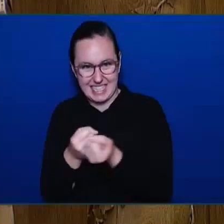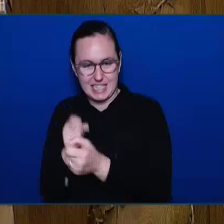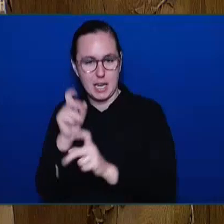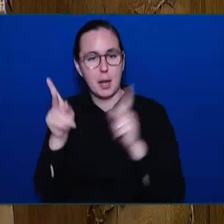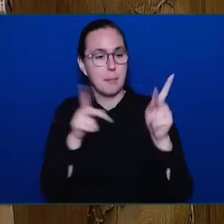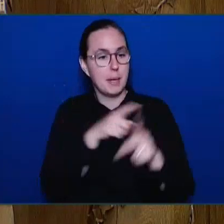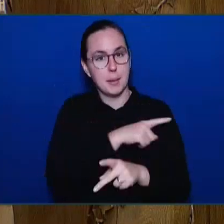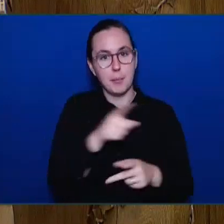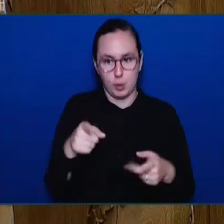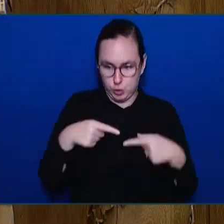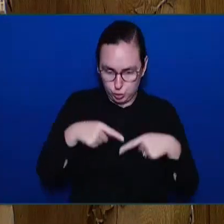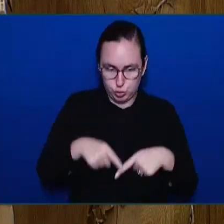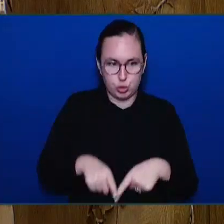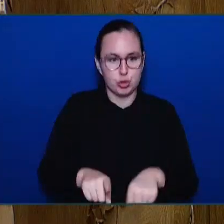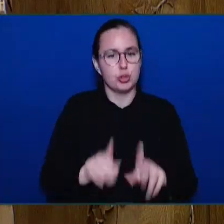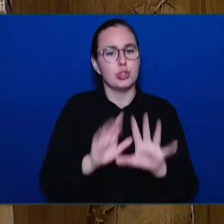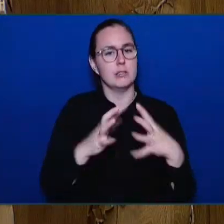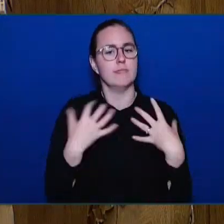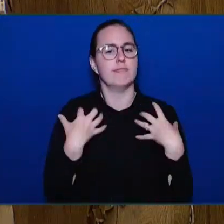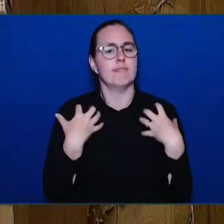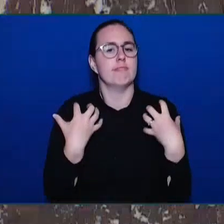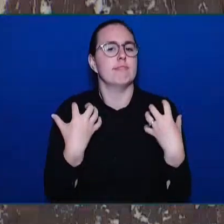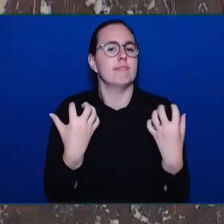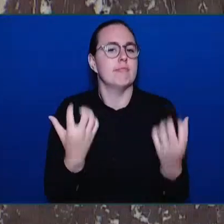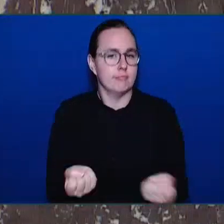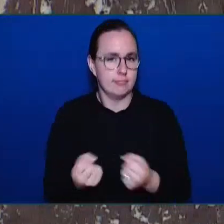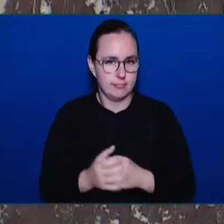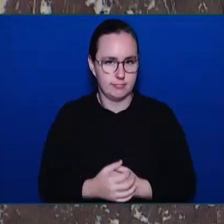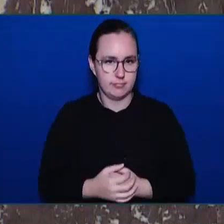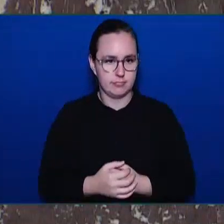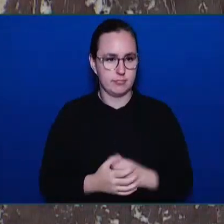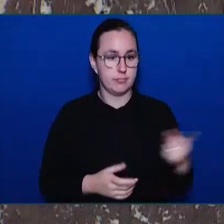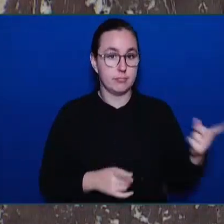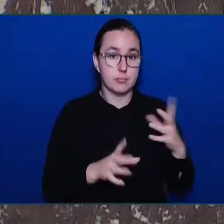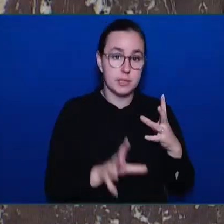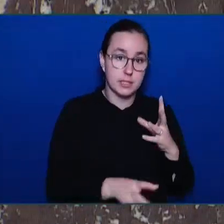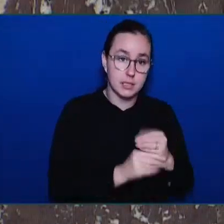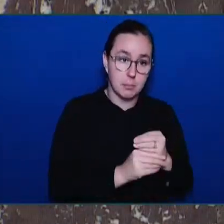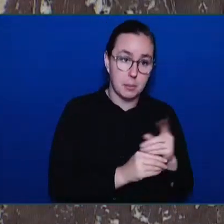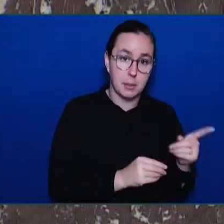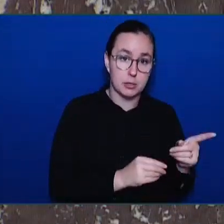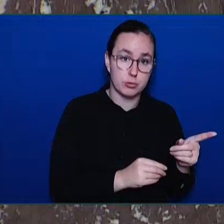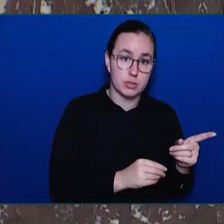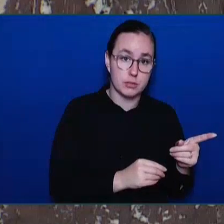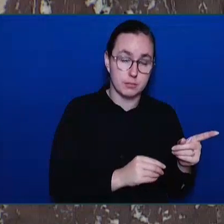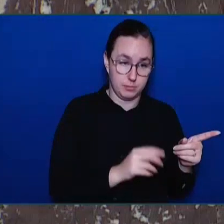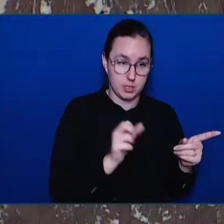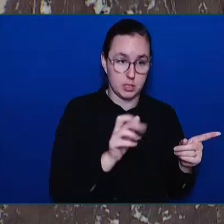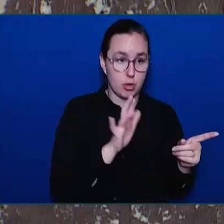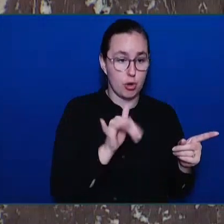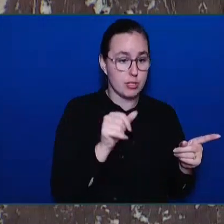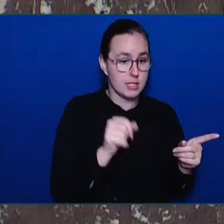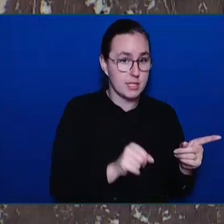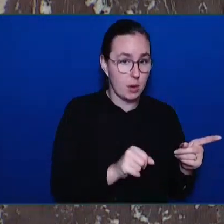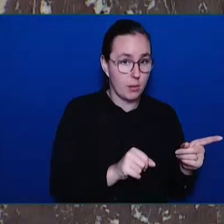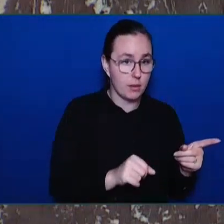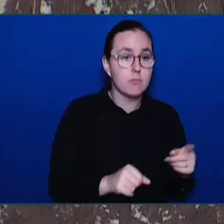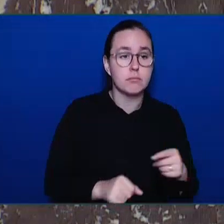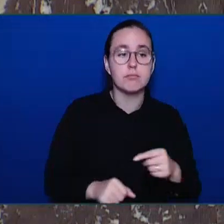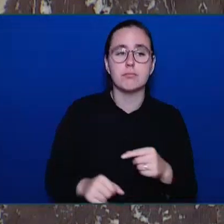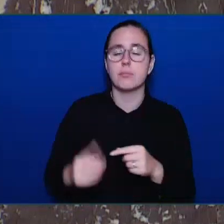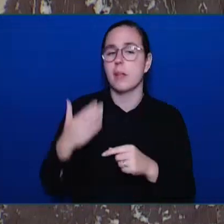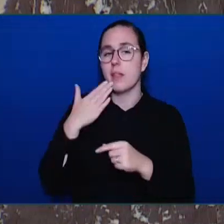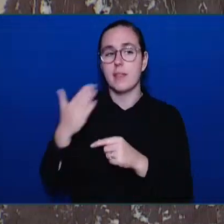Member for Supplemental? Yes, Mr. Speaker. I thank the Minister for the response. It is unfortunate that over 11